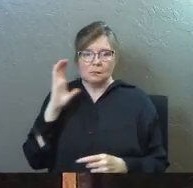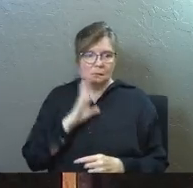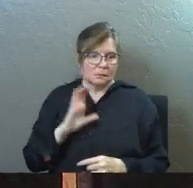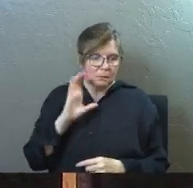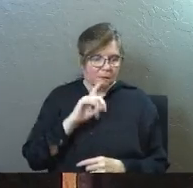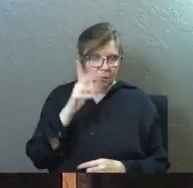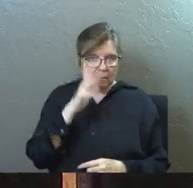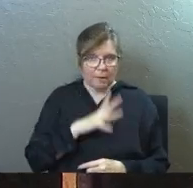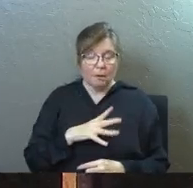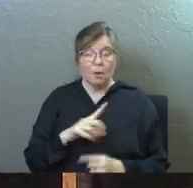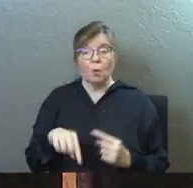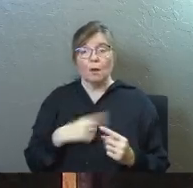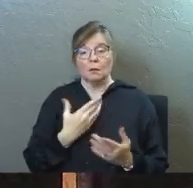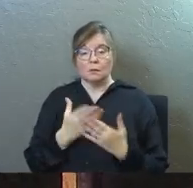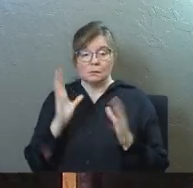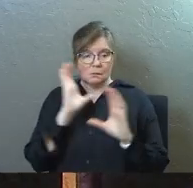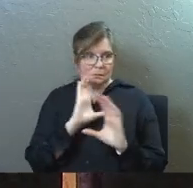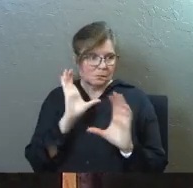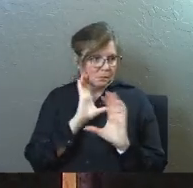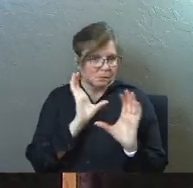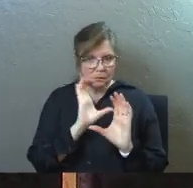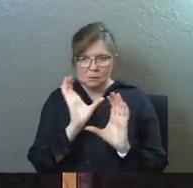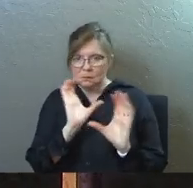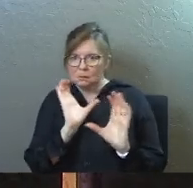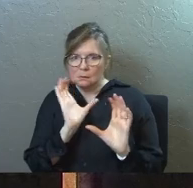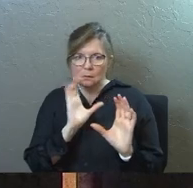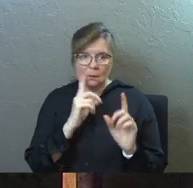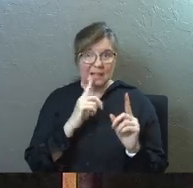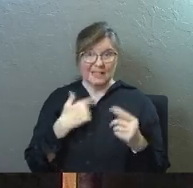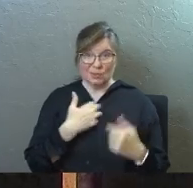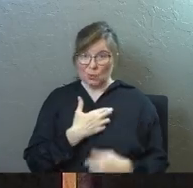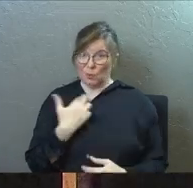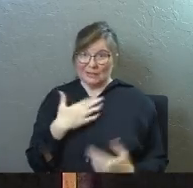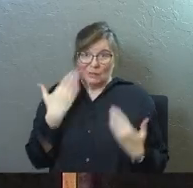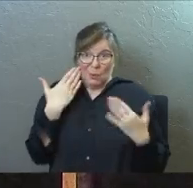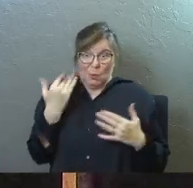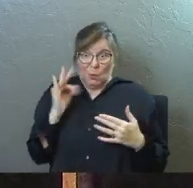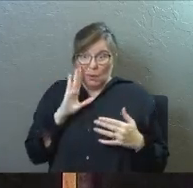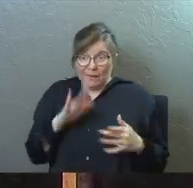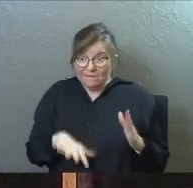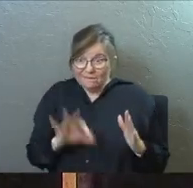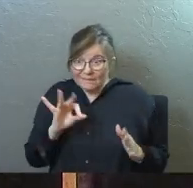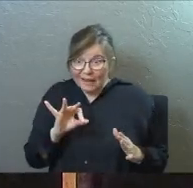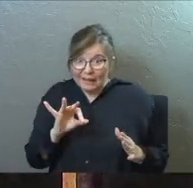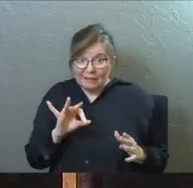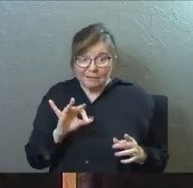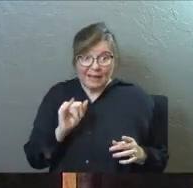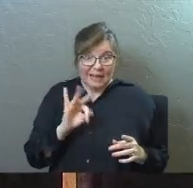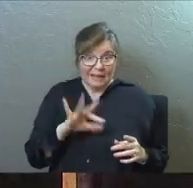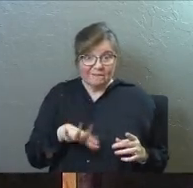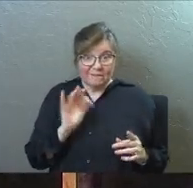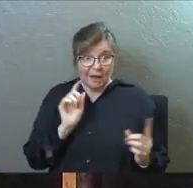looking for the guy, and when he goes looking for the guy, it's a big risk, he doesn't know that Saul's even going to say yes,